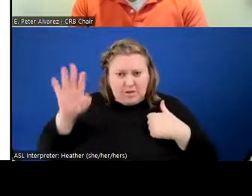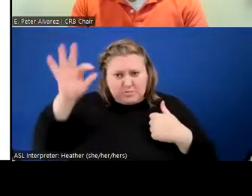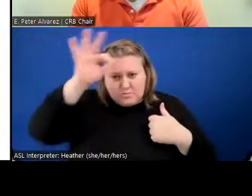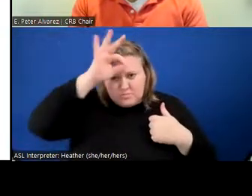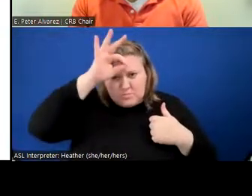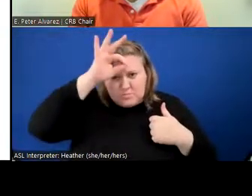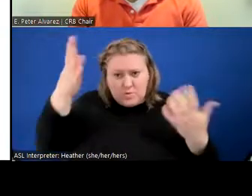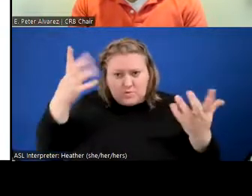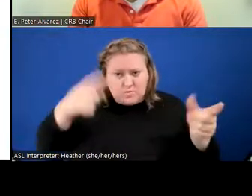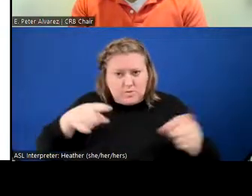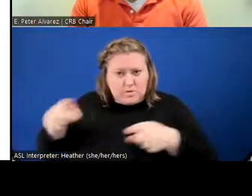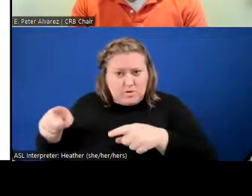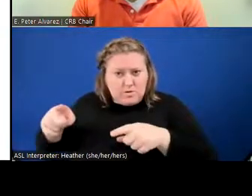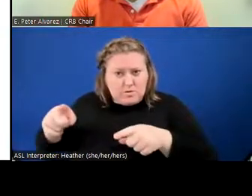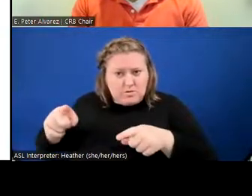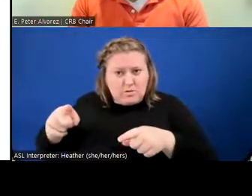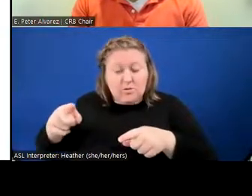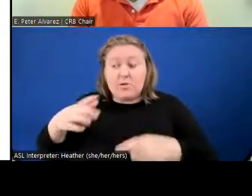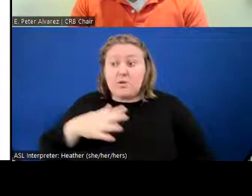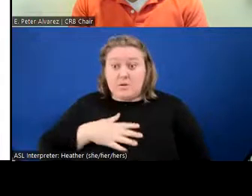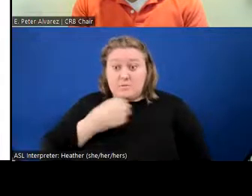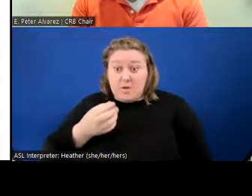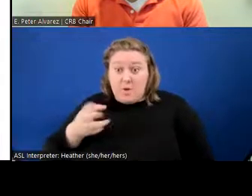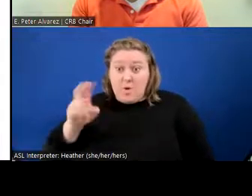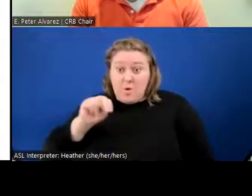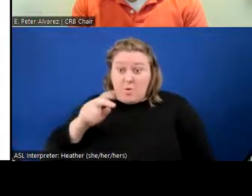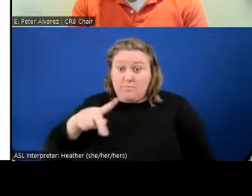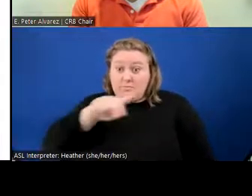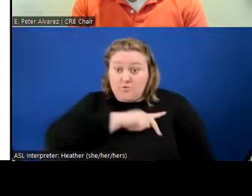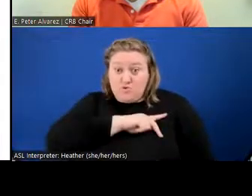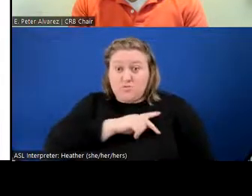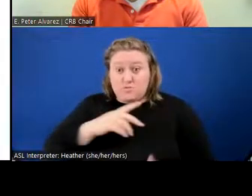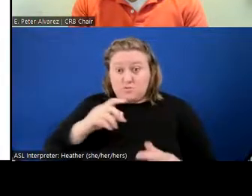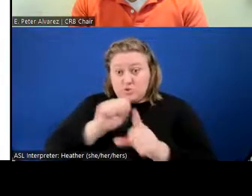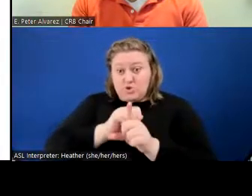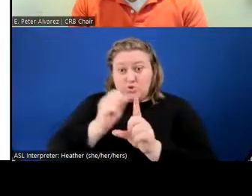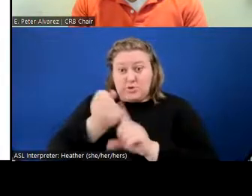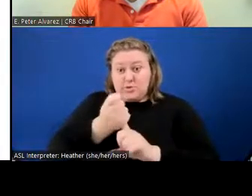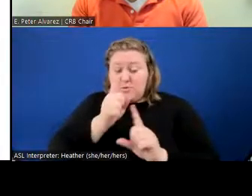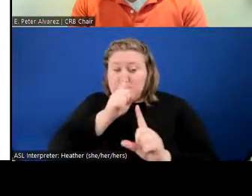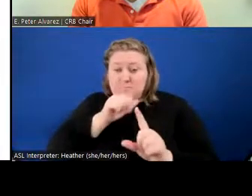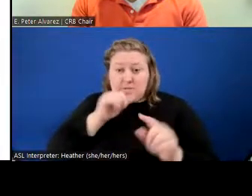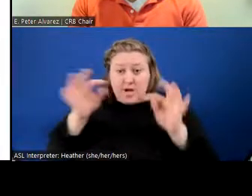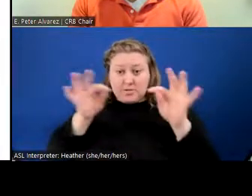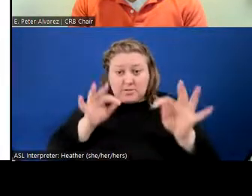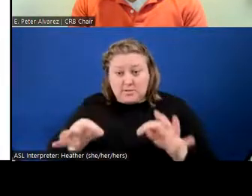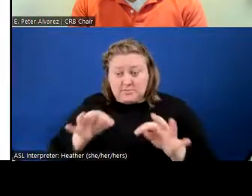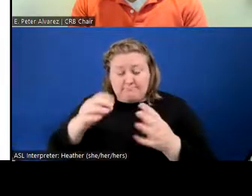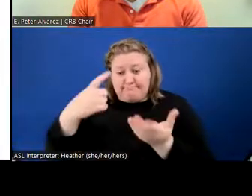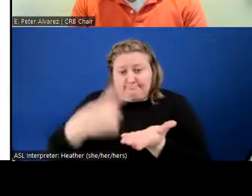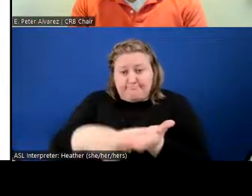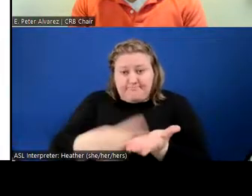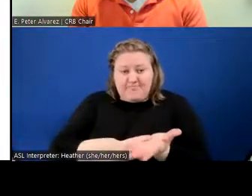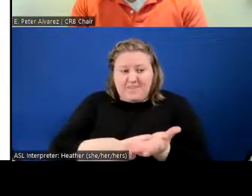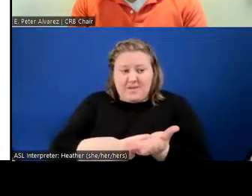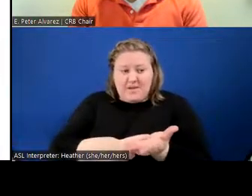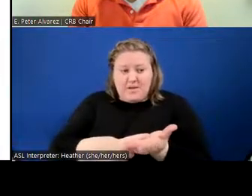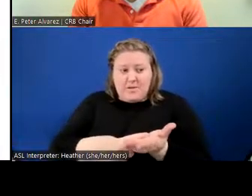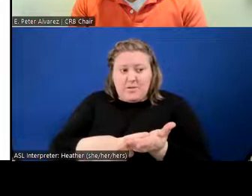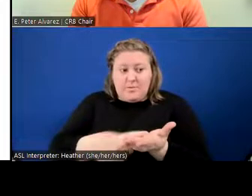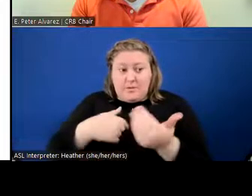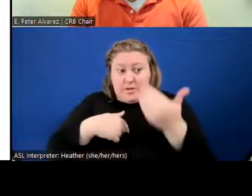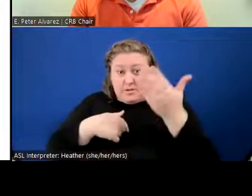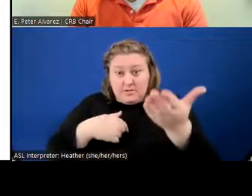happened. I have my own personal event that I won't discuss in detail, but I have no knowledge as to how it played out or how it